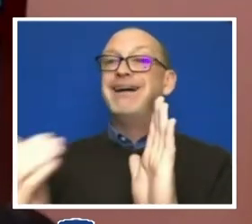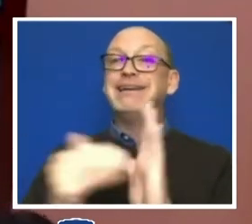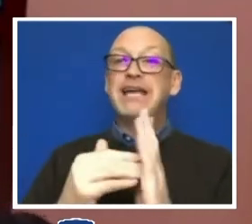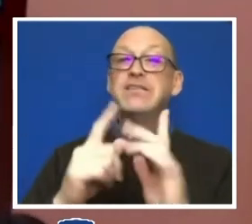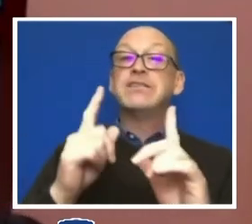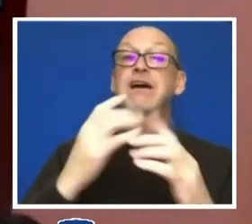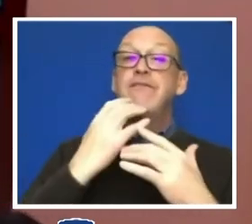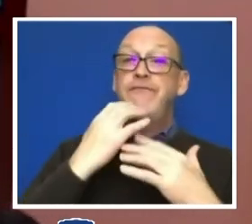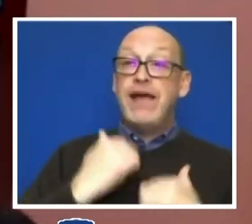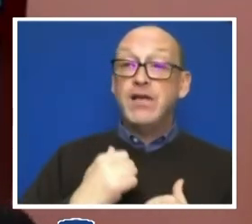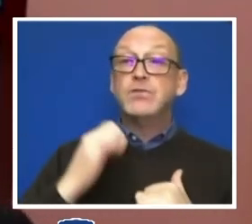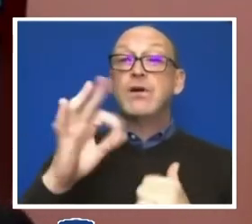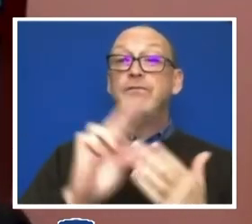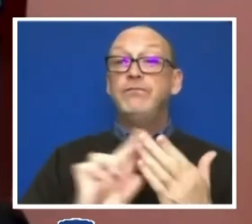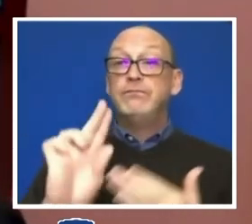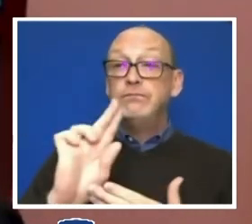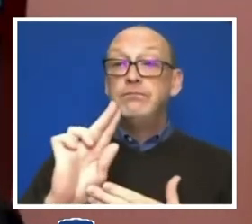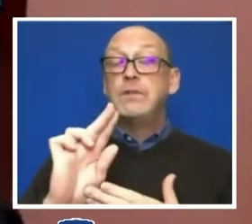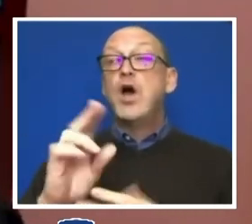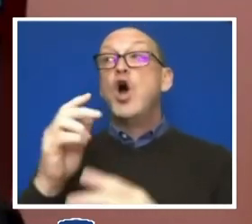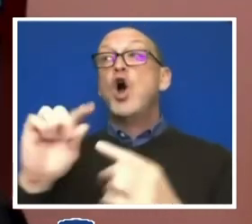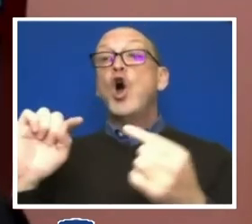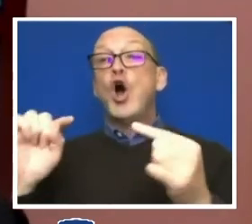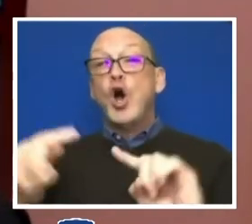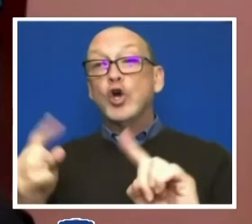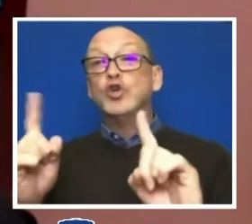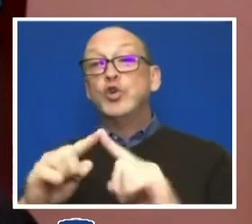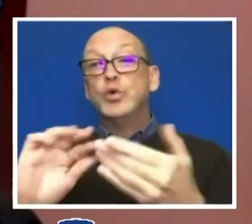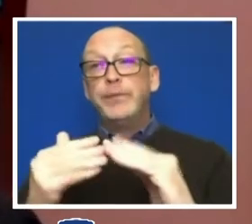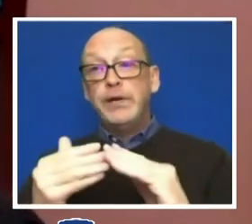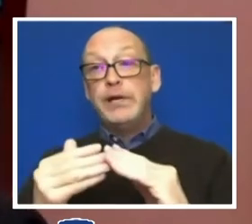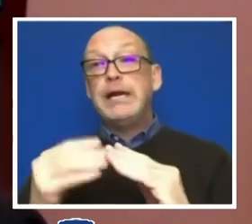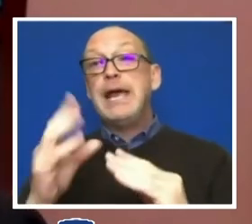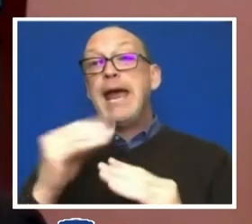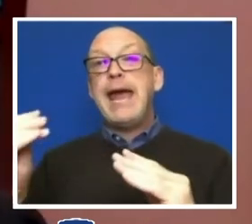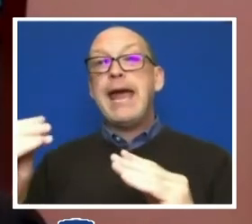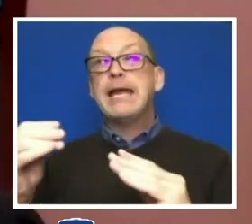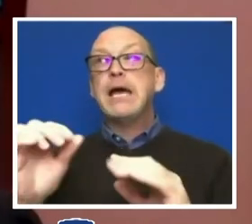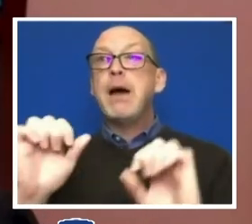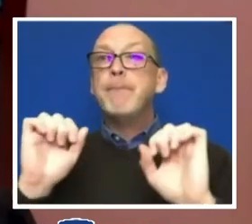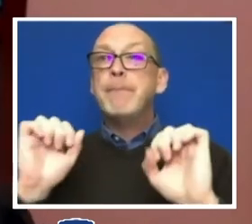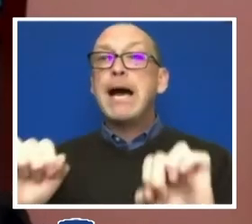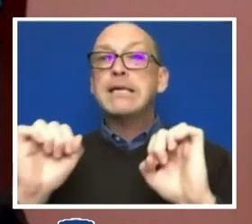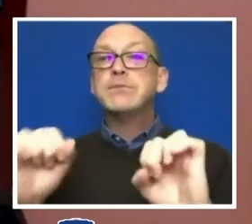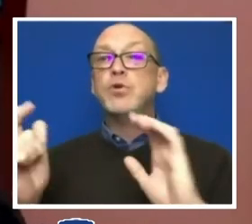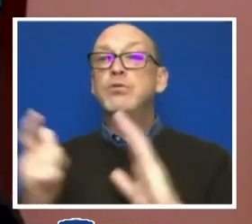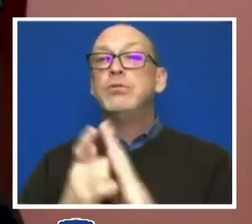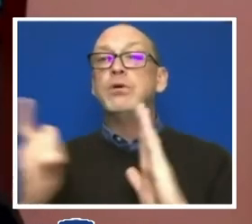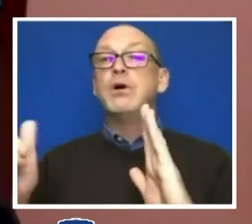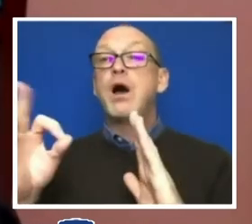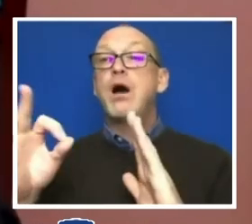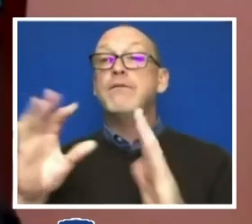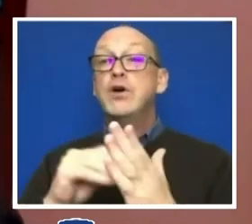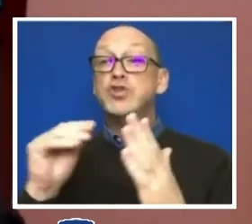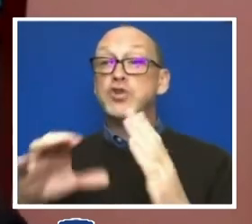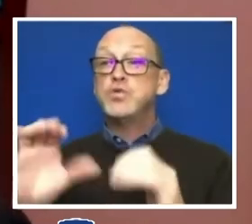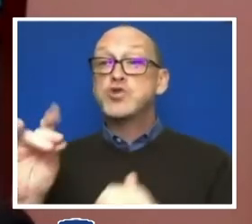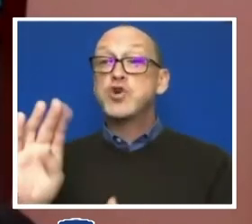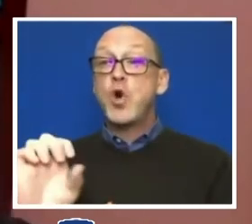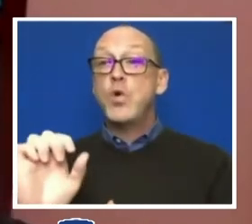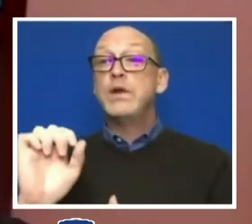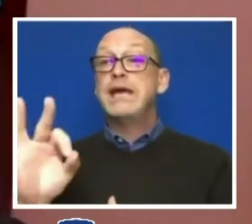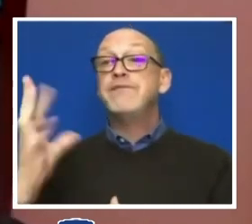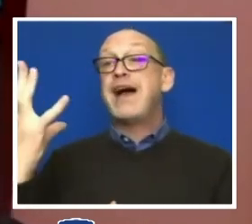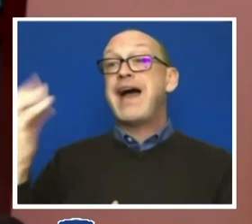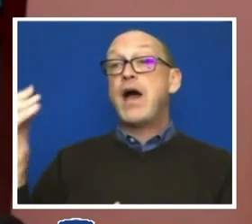of the university, harmful to the community, and a potential violation of the student code if outside